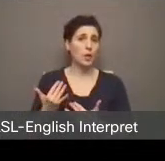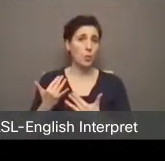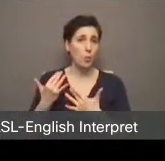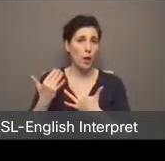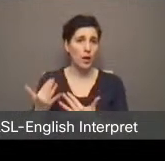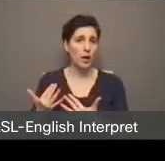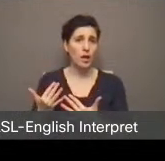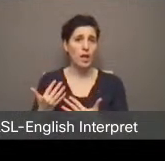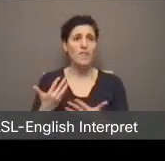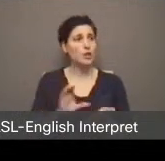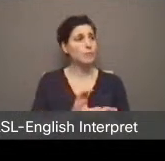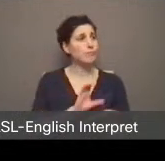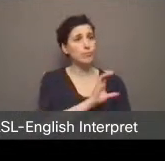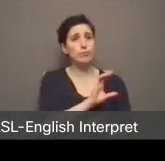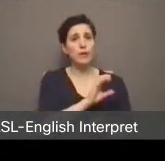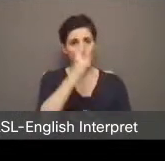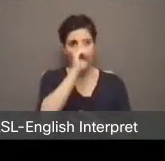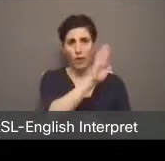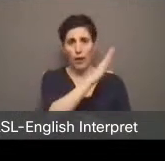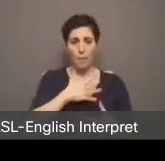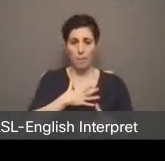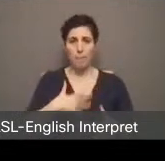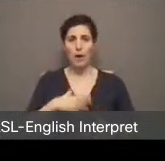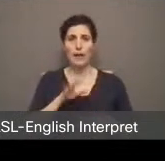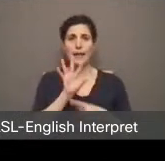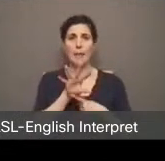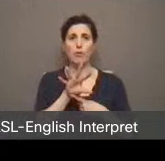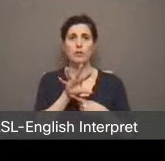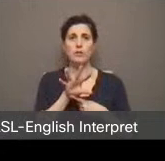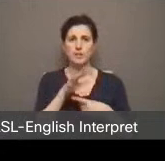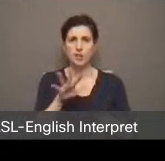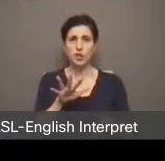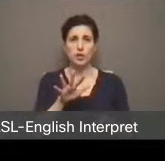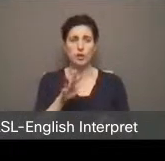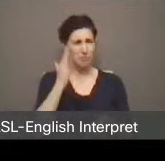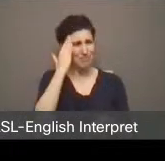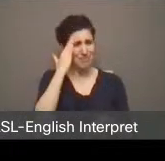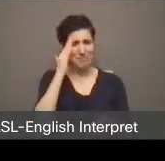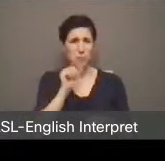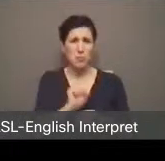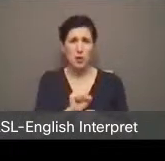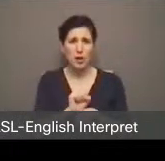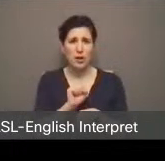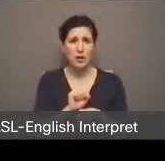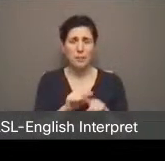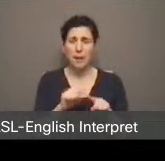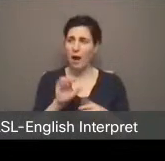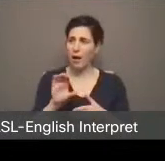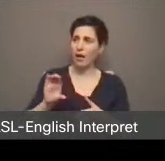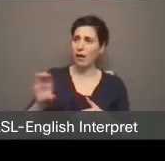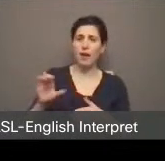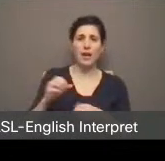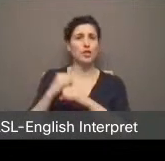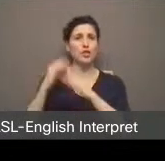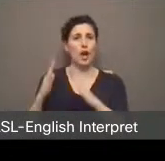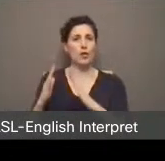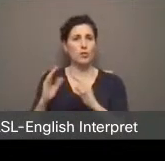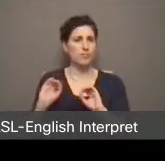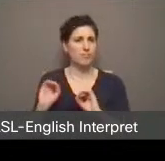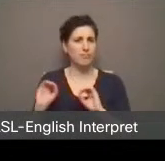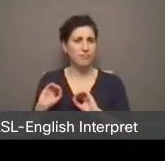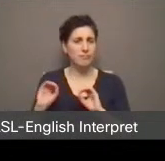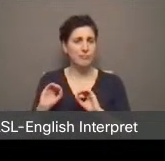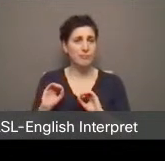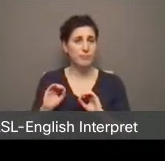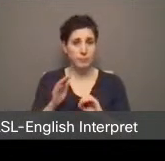cams, which, as has been noted time and again, don't improve police accountability, but we can ensure adequate shelter space. Council will spend money pursuing